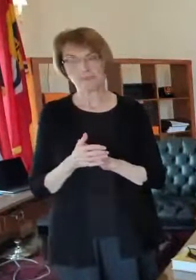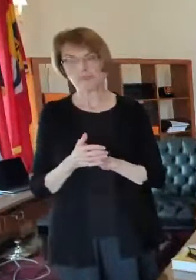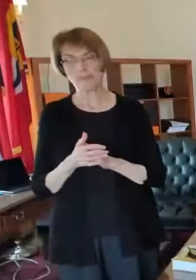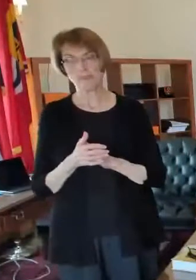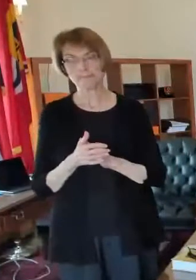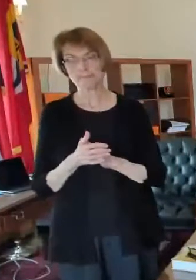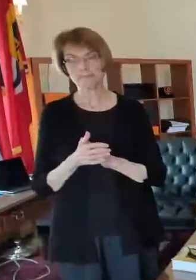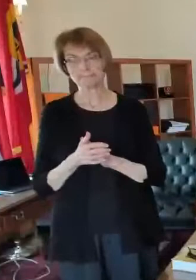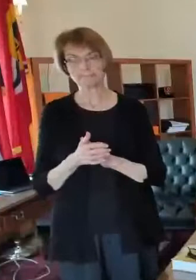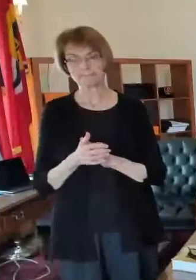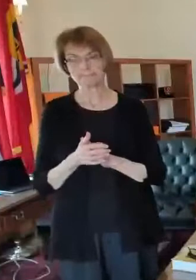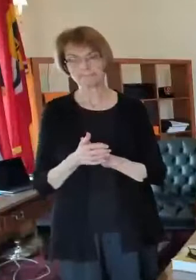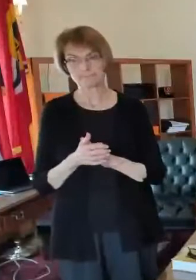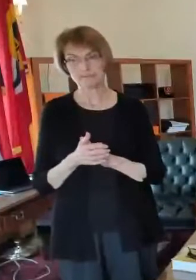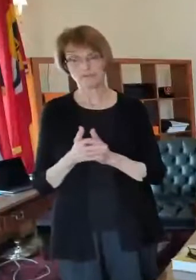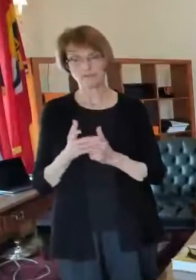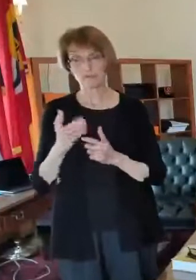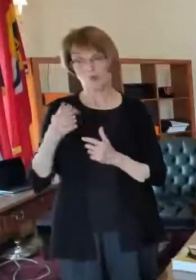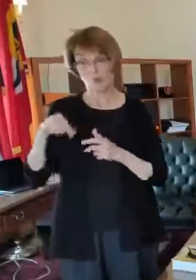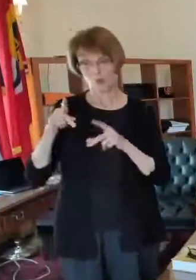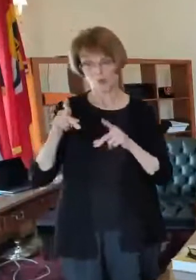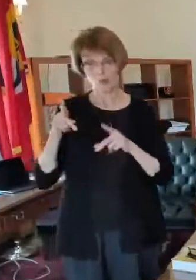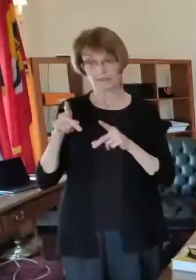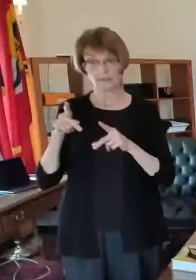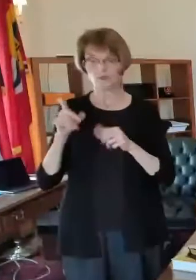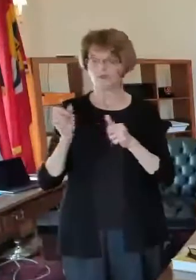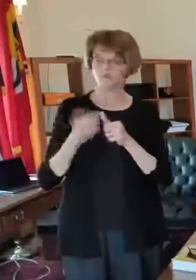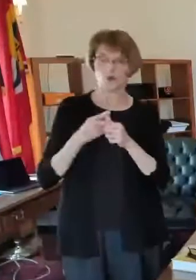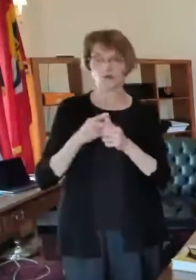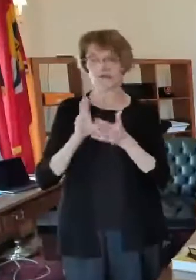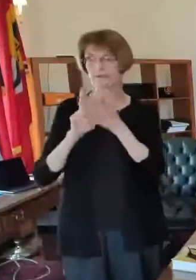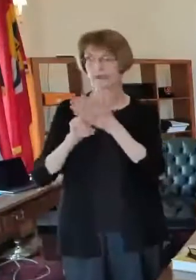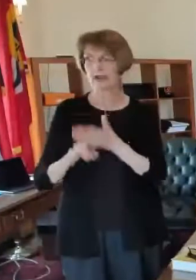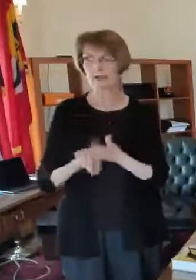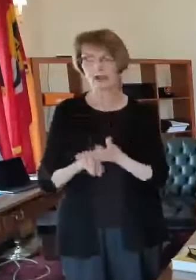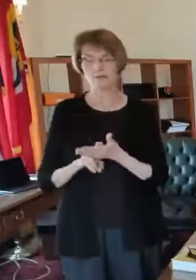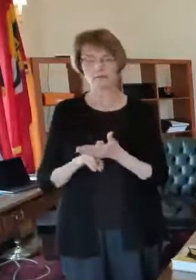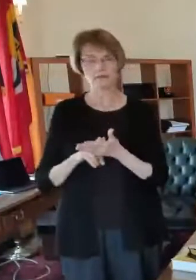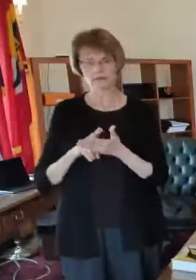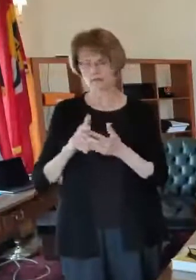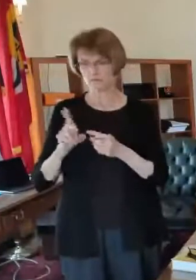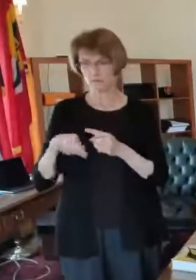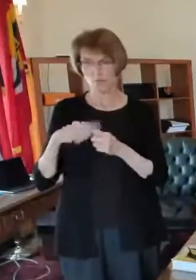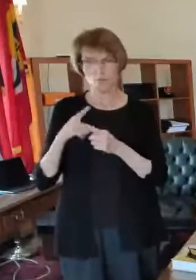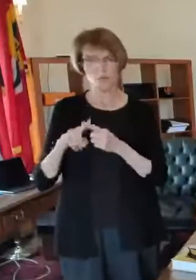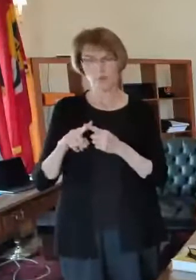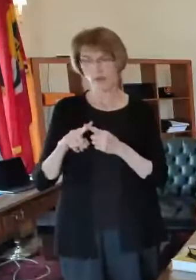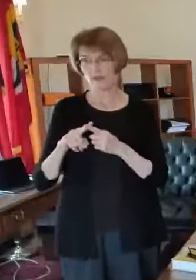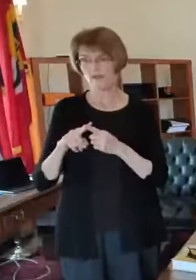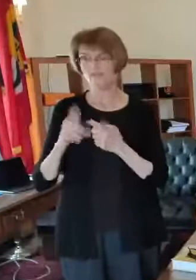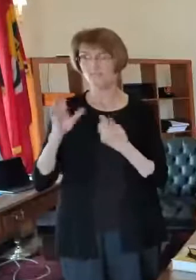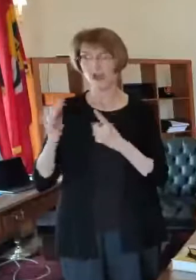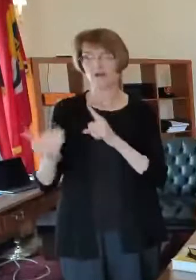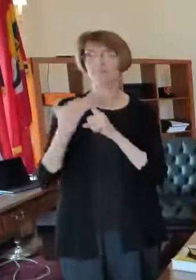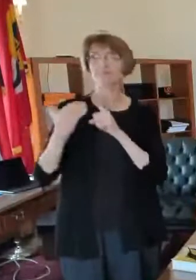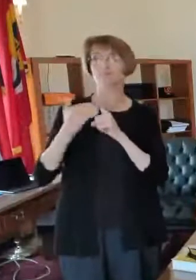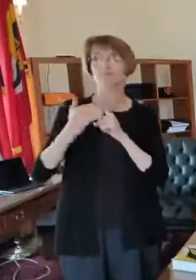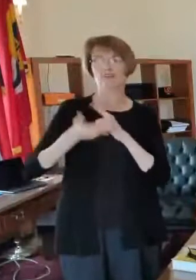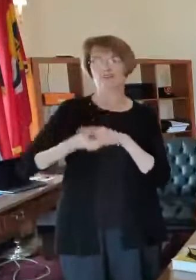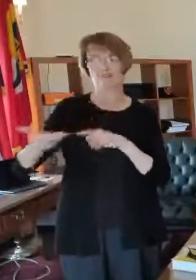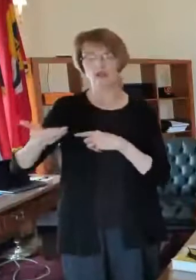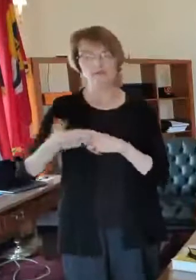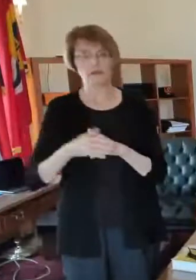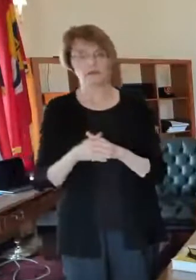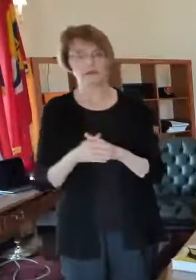people to sign up when you launch your notification i keep getting invites to our to events that are four hours away